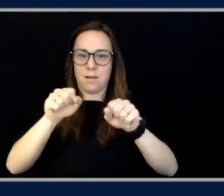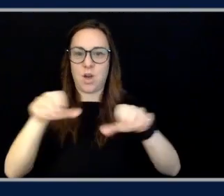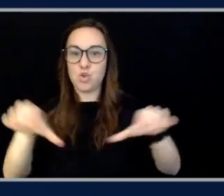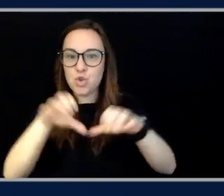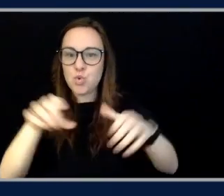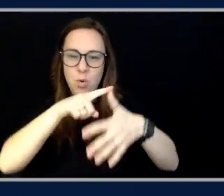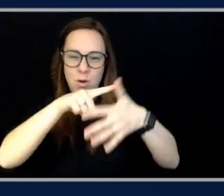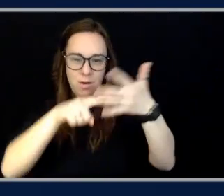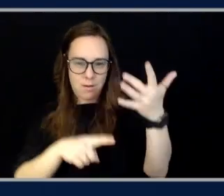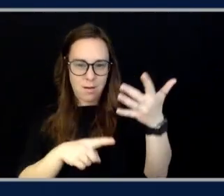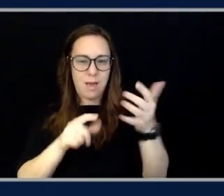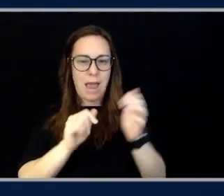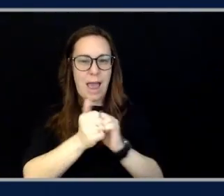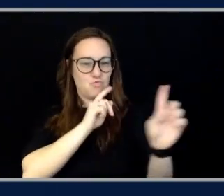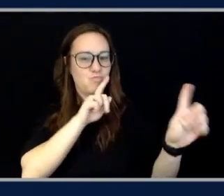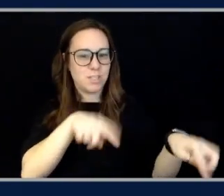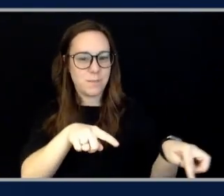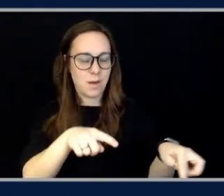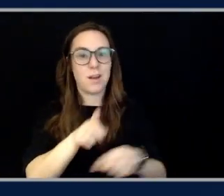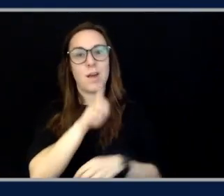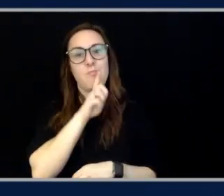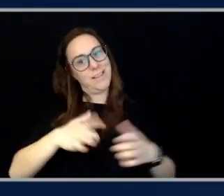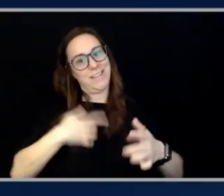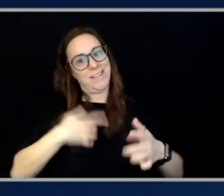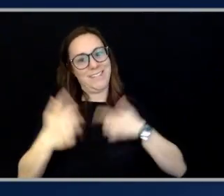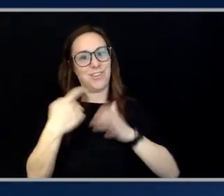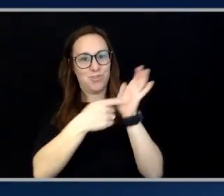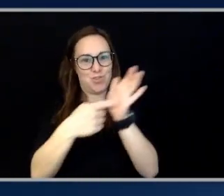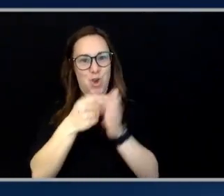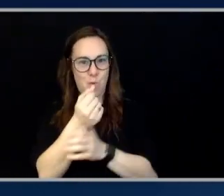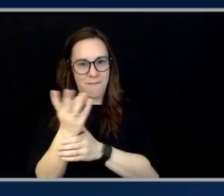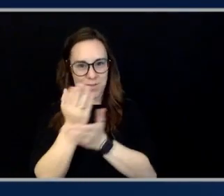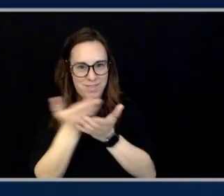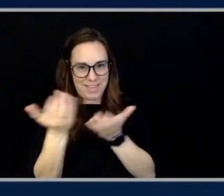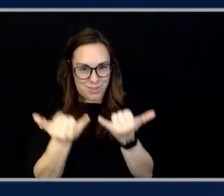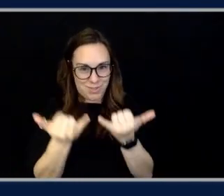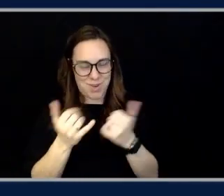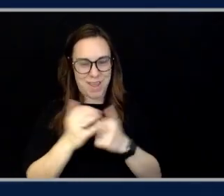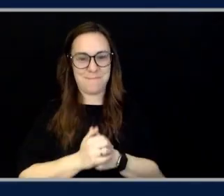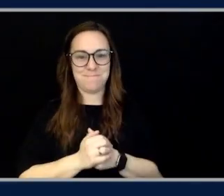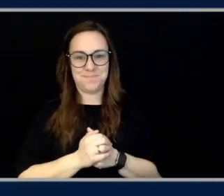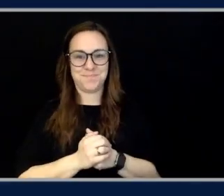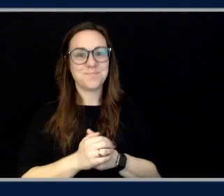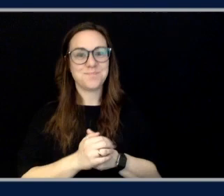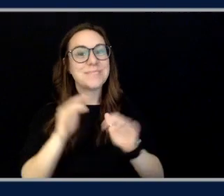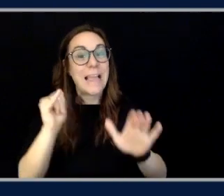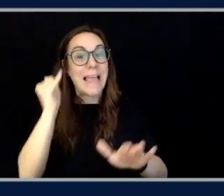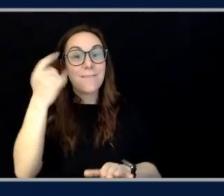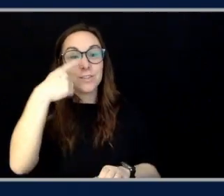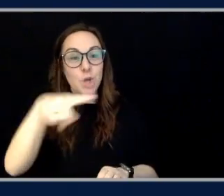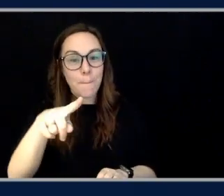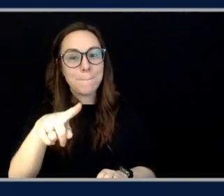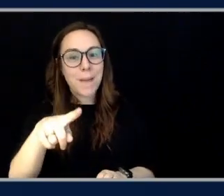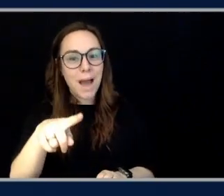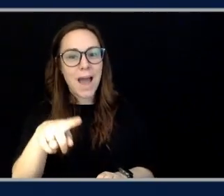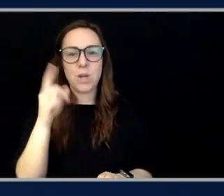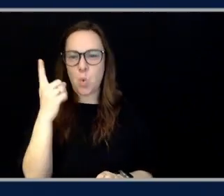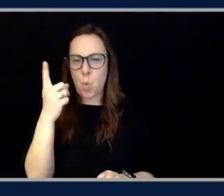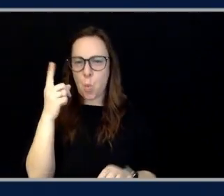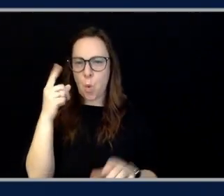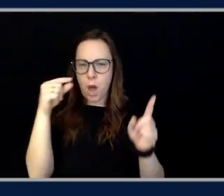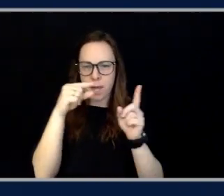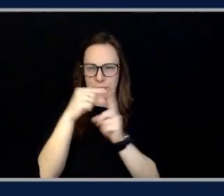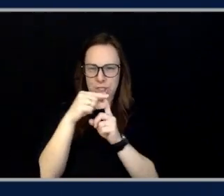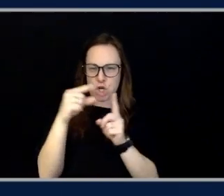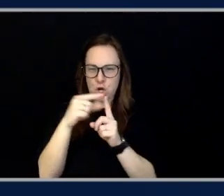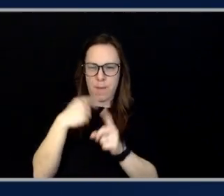with these. I'm super excited to show some few things today. I, and please, if you'll, if you'll humor me for a moment, you dropped in a term there that I've heard a couple of times.